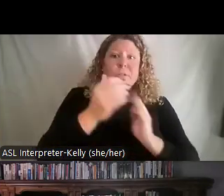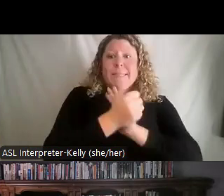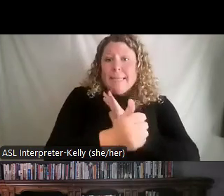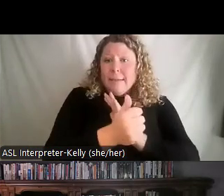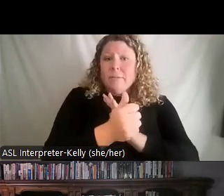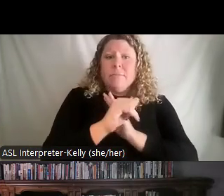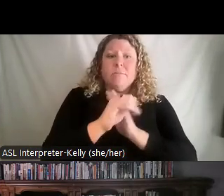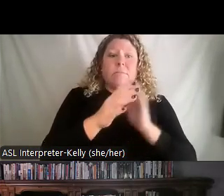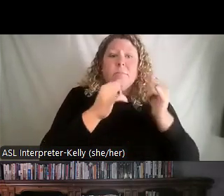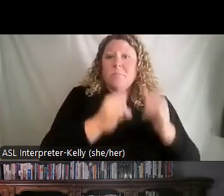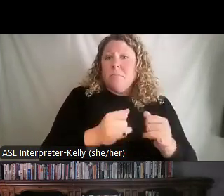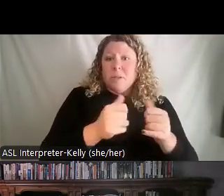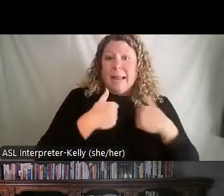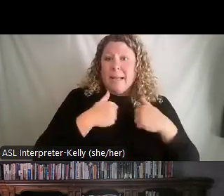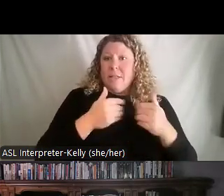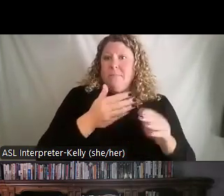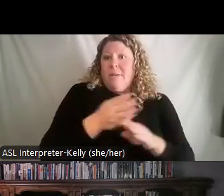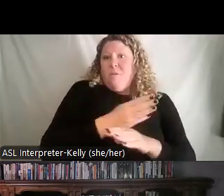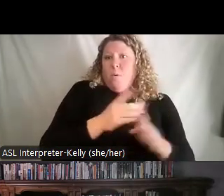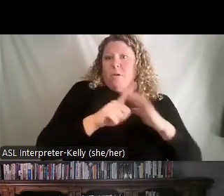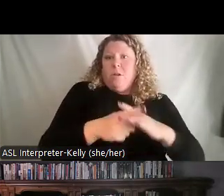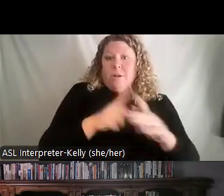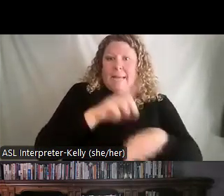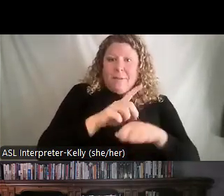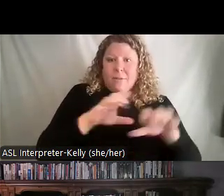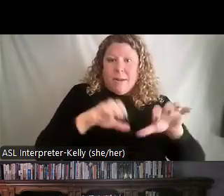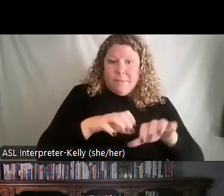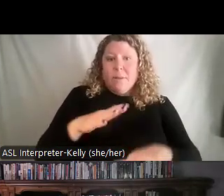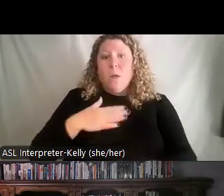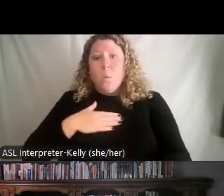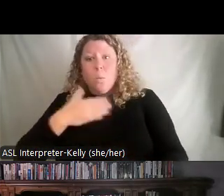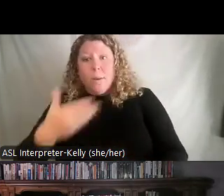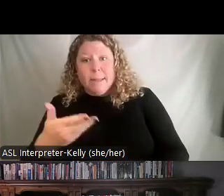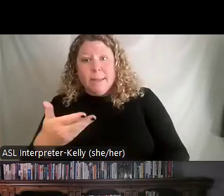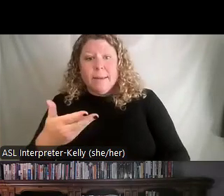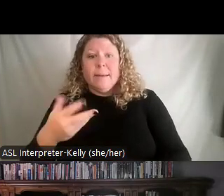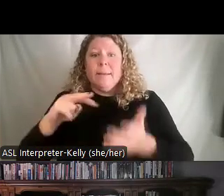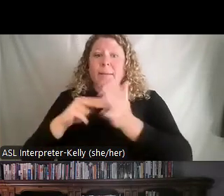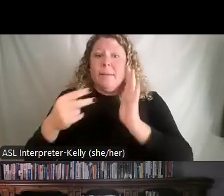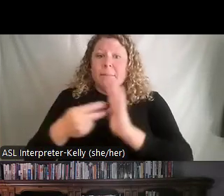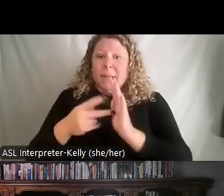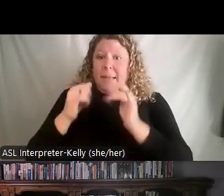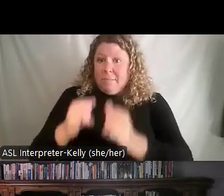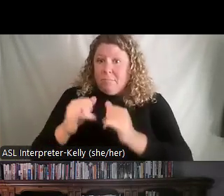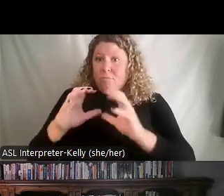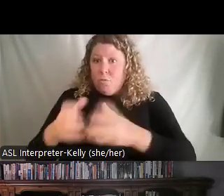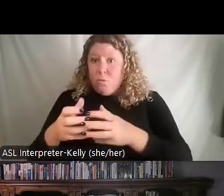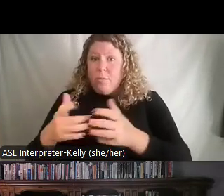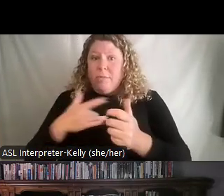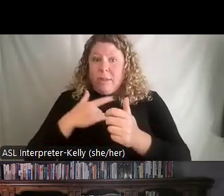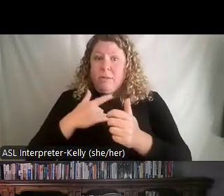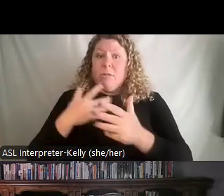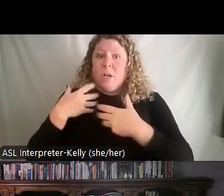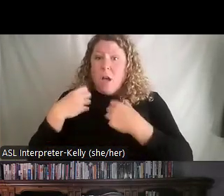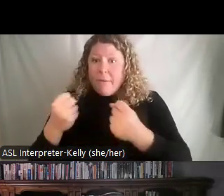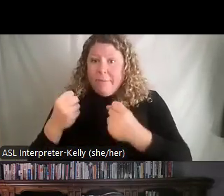brings to a particular task or activity. And willingness is the extent to which an individual or group has the confidence, the commitment, and the